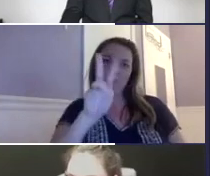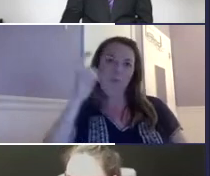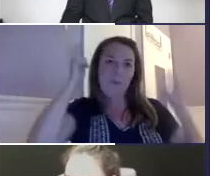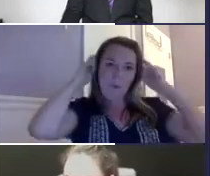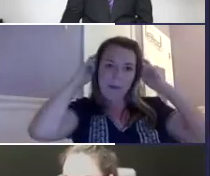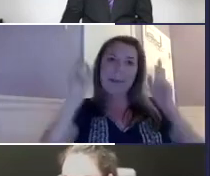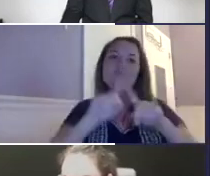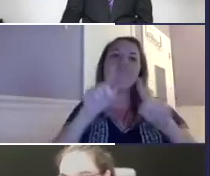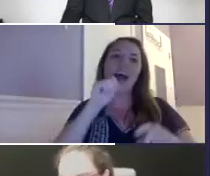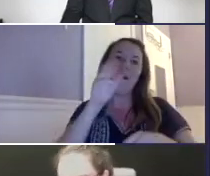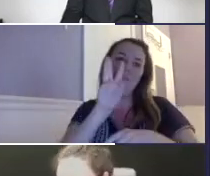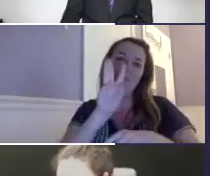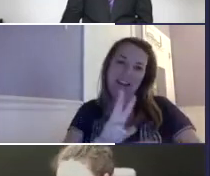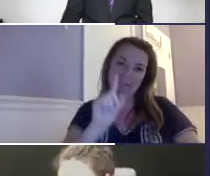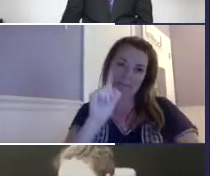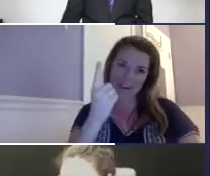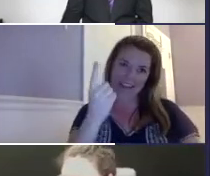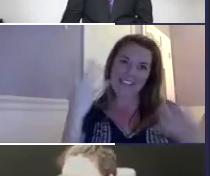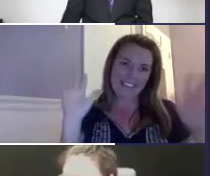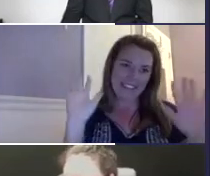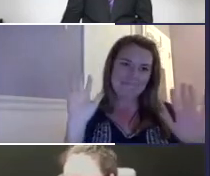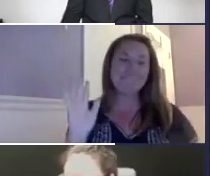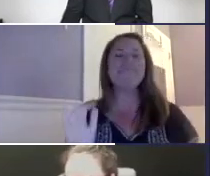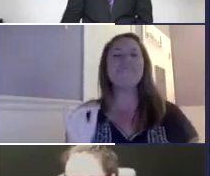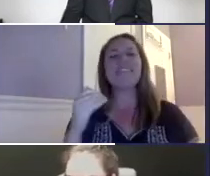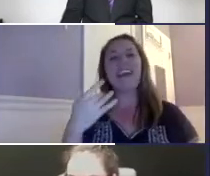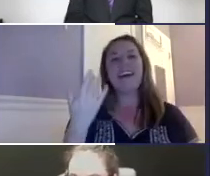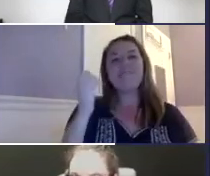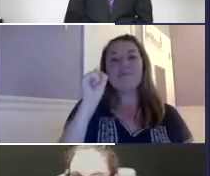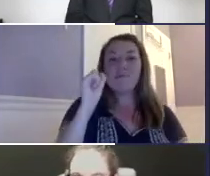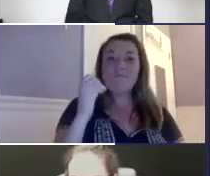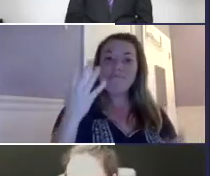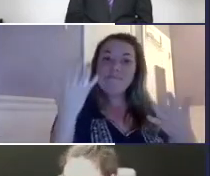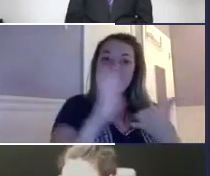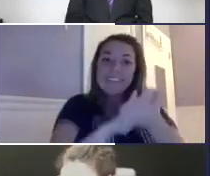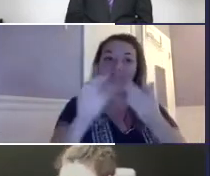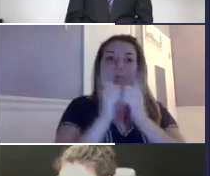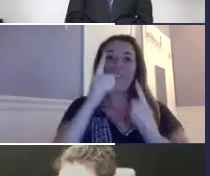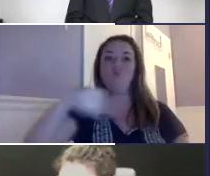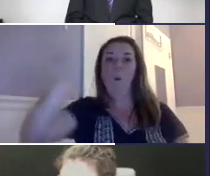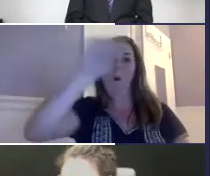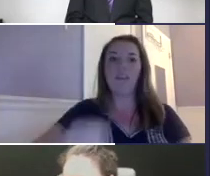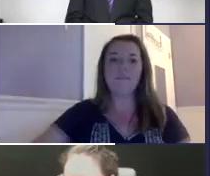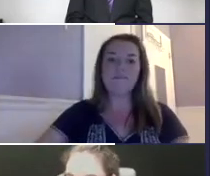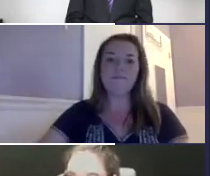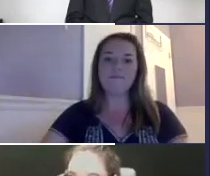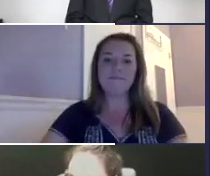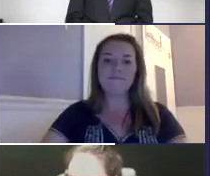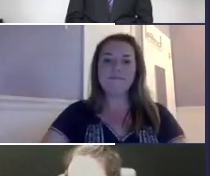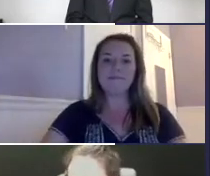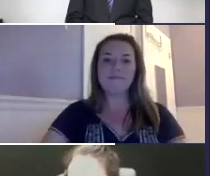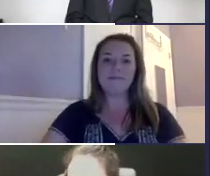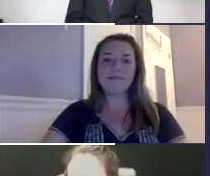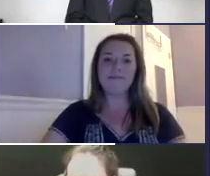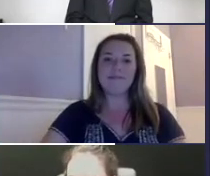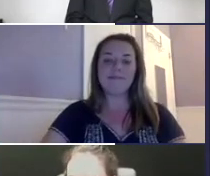cochlear implant. I have two cochlear implants. I have bilateral, but I am working with one right now. It's nice to meet